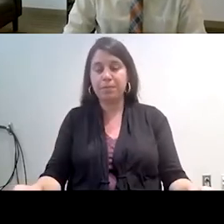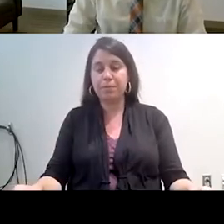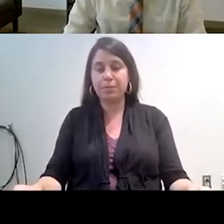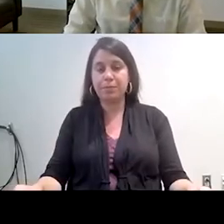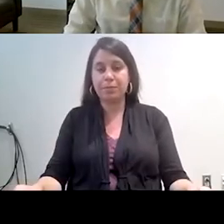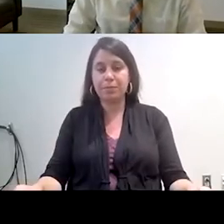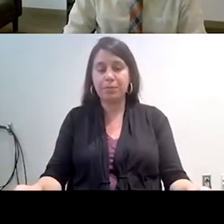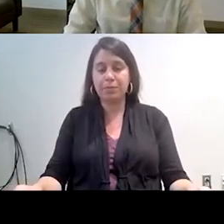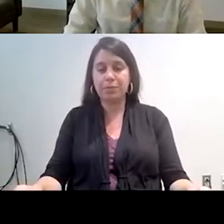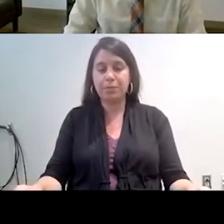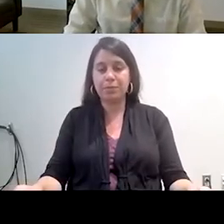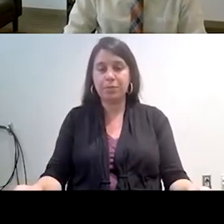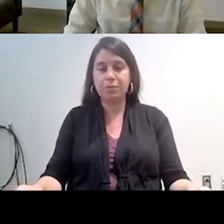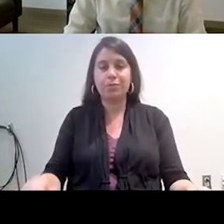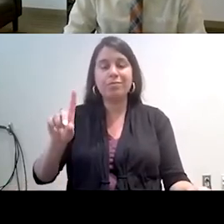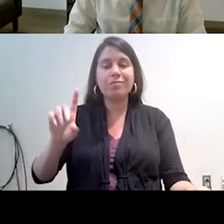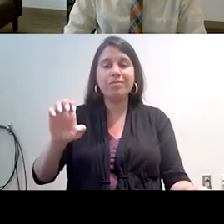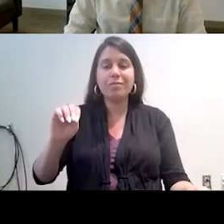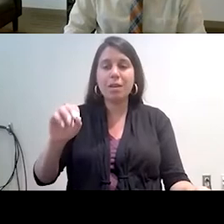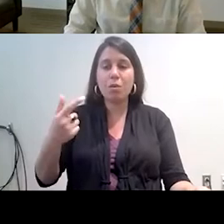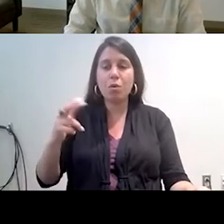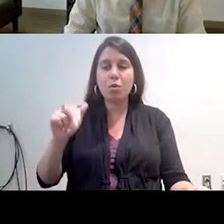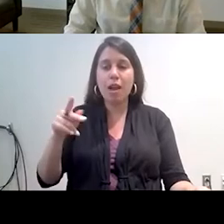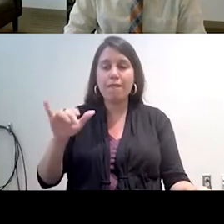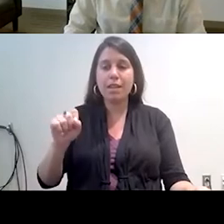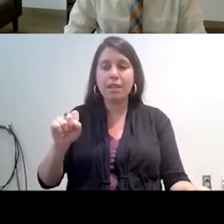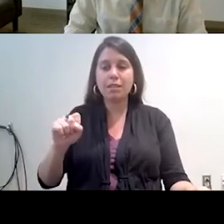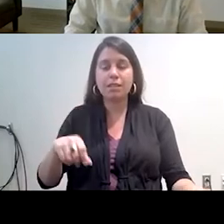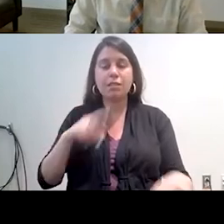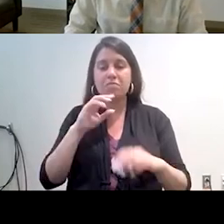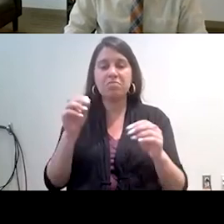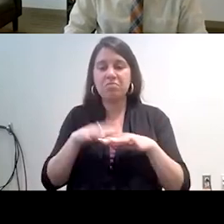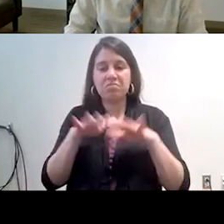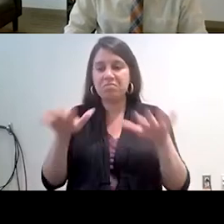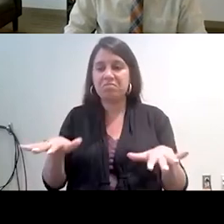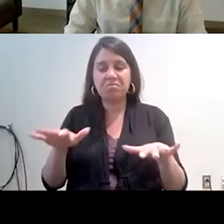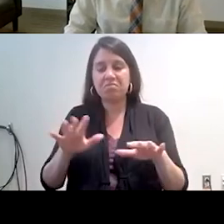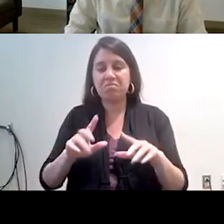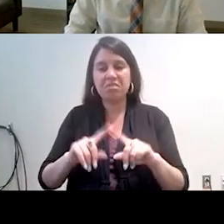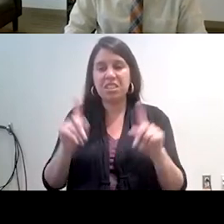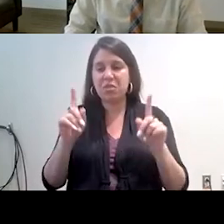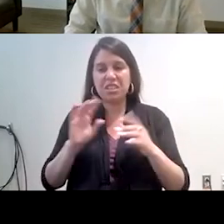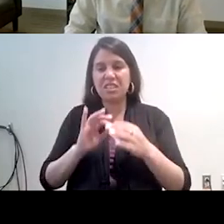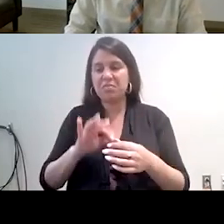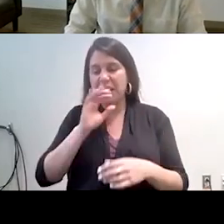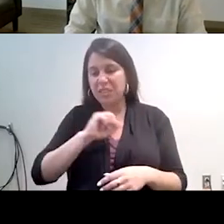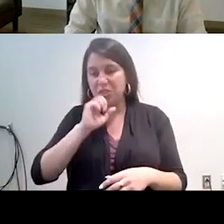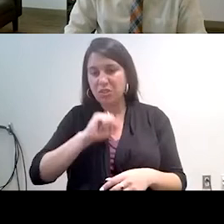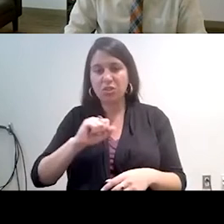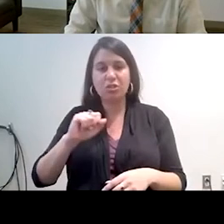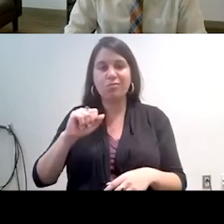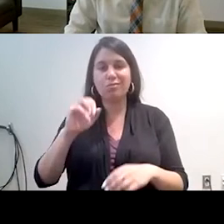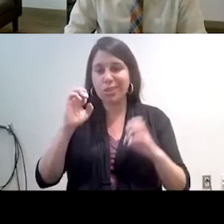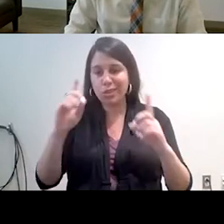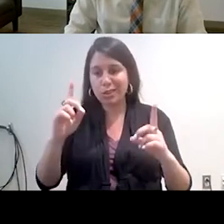And so these are the demographics. There were no differences basically in age or years of education,